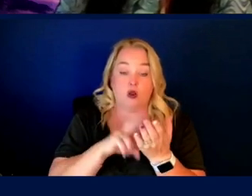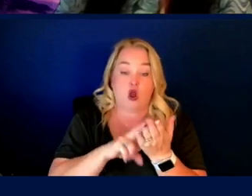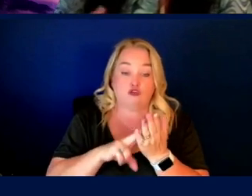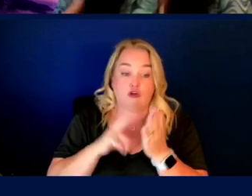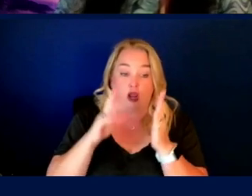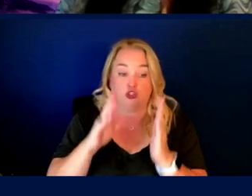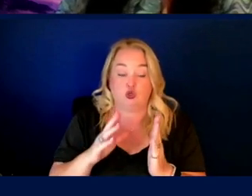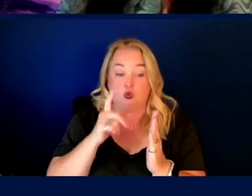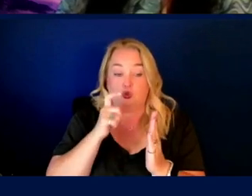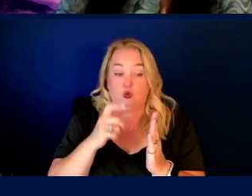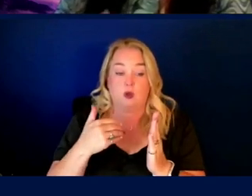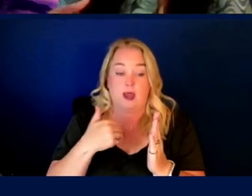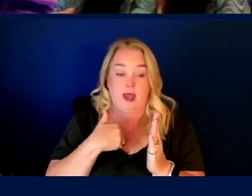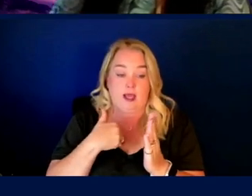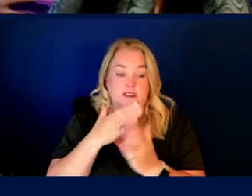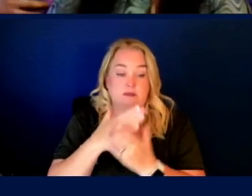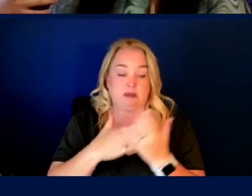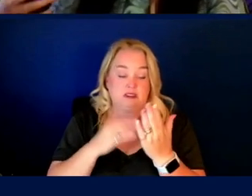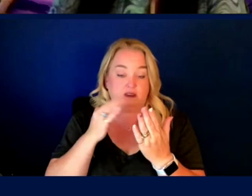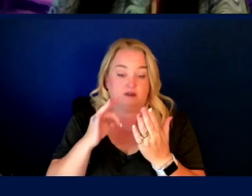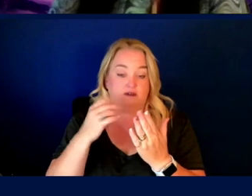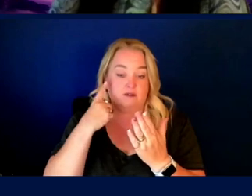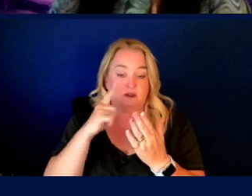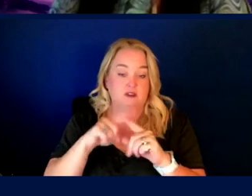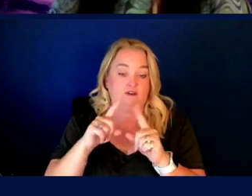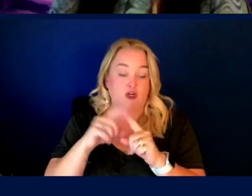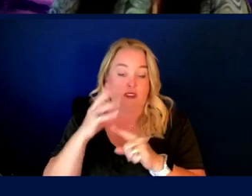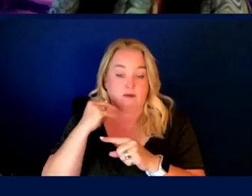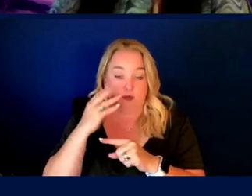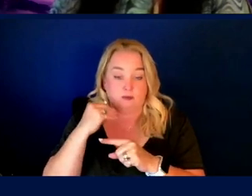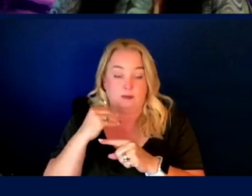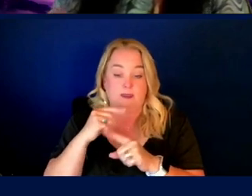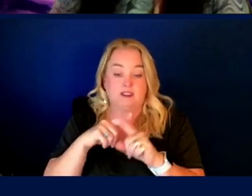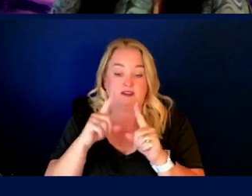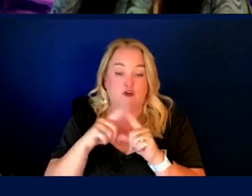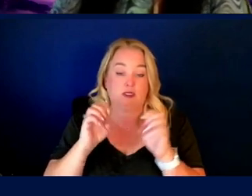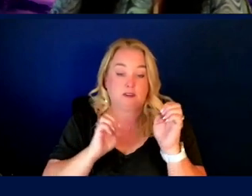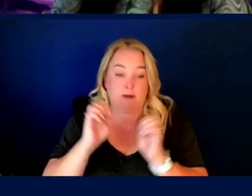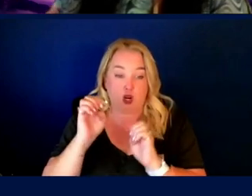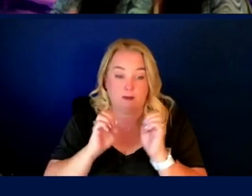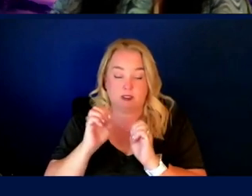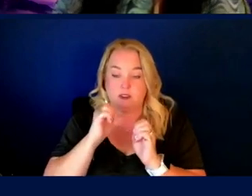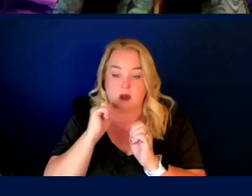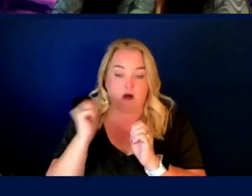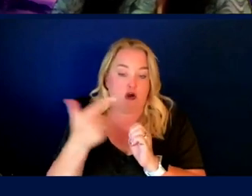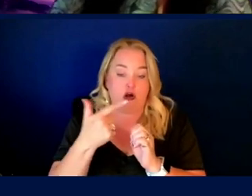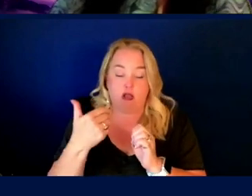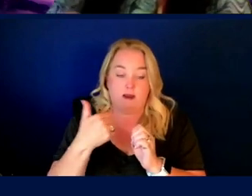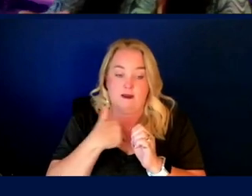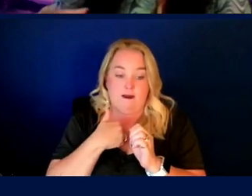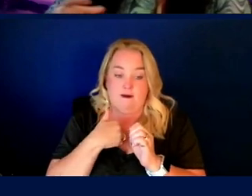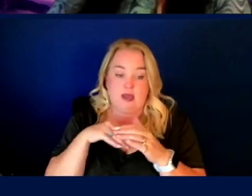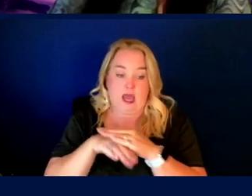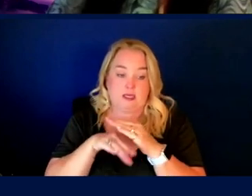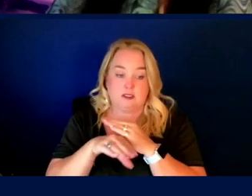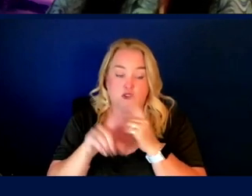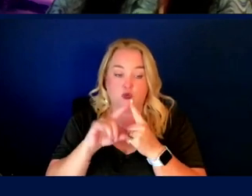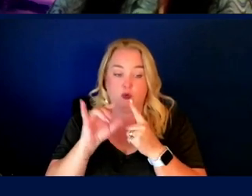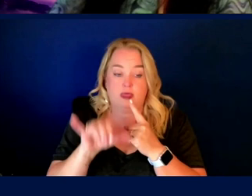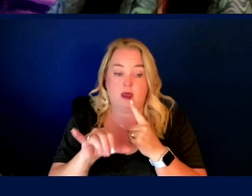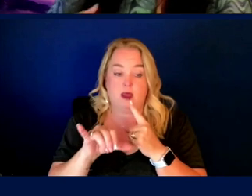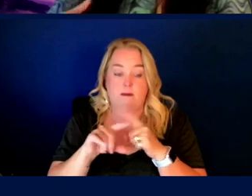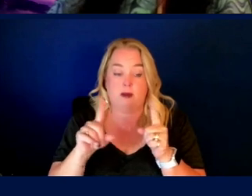uh, the pieces to one experiment, perhaps not all organizations have access to that data or agreements need to be prepared, or there's more of those,